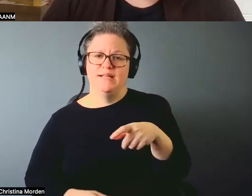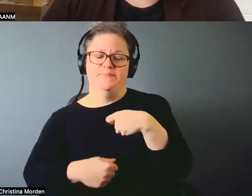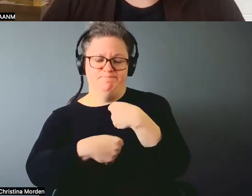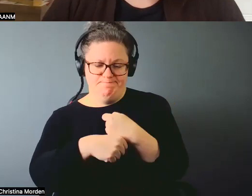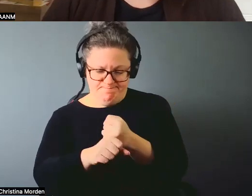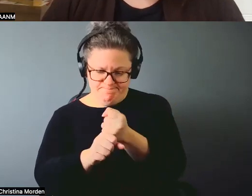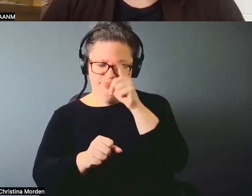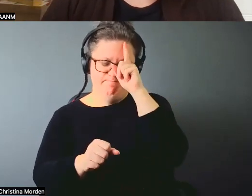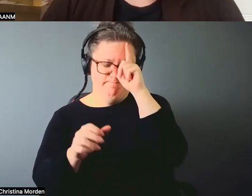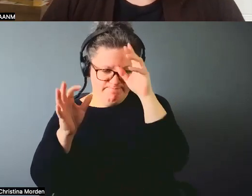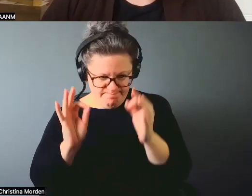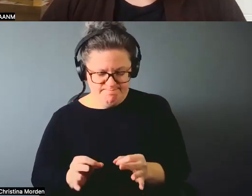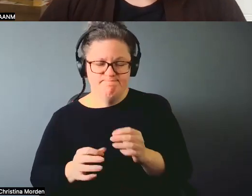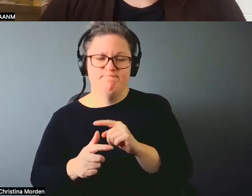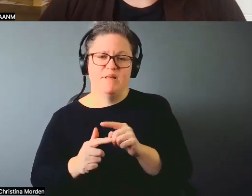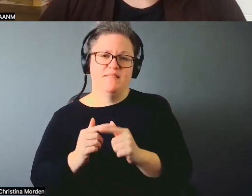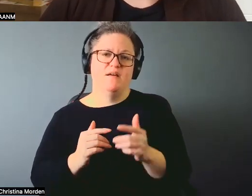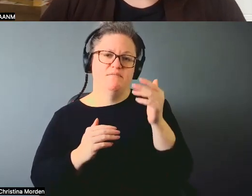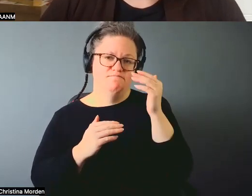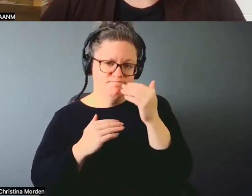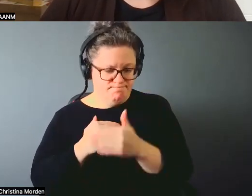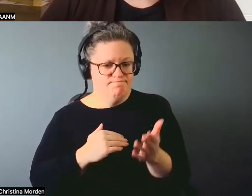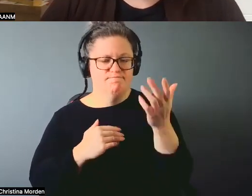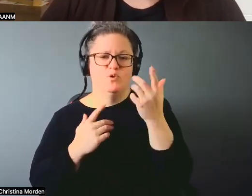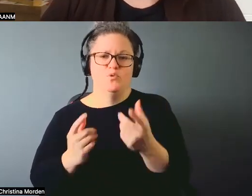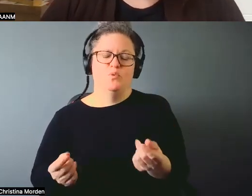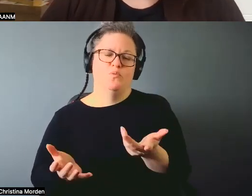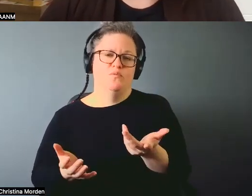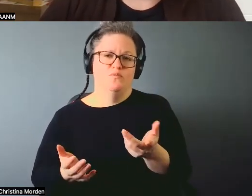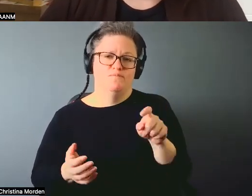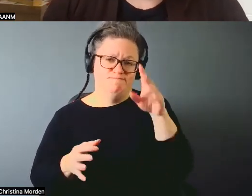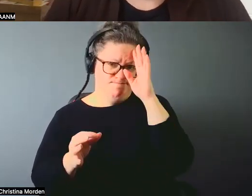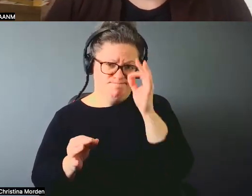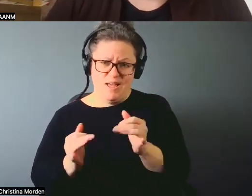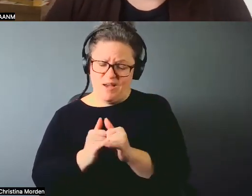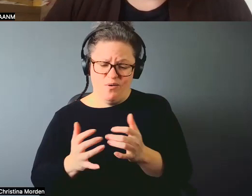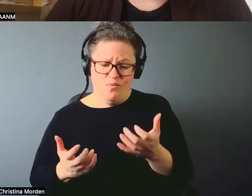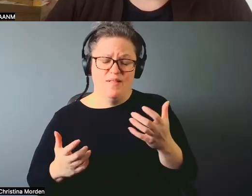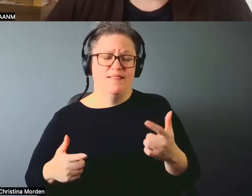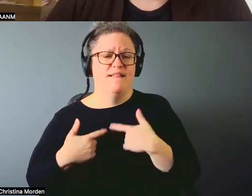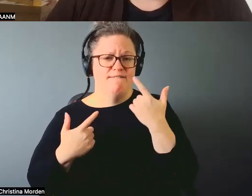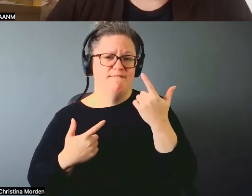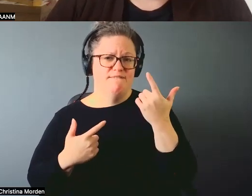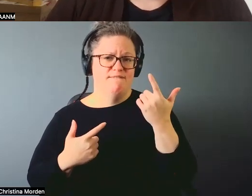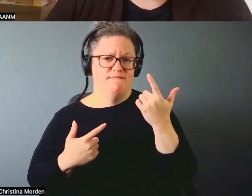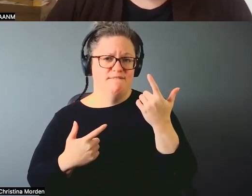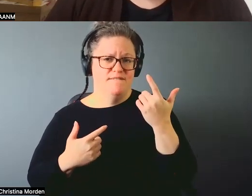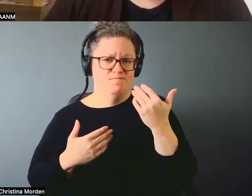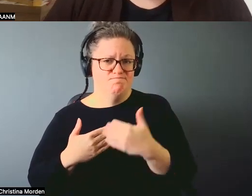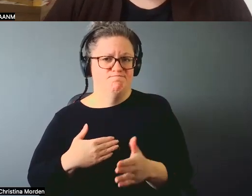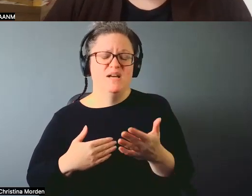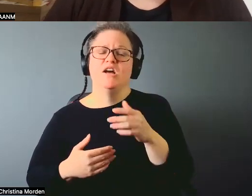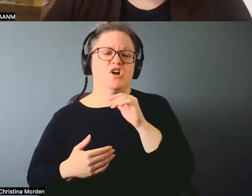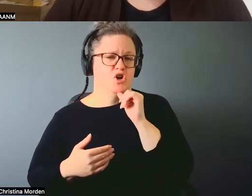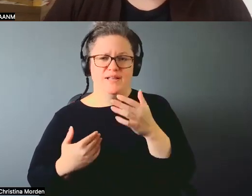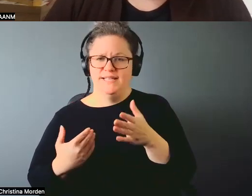some really clear decisions about how you want to live out your days. You know, but it wasn't